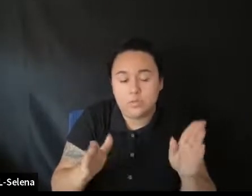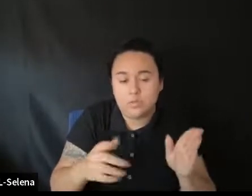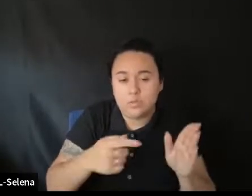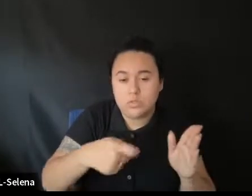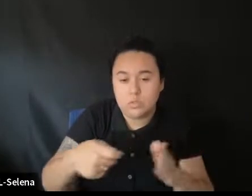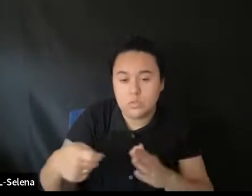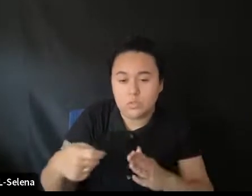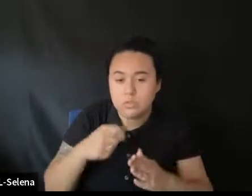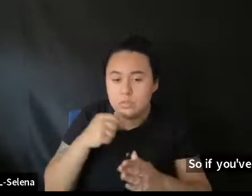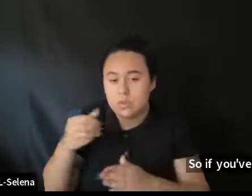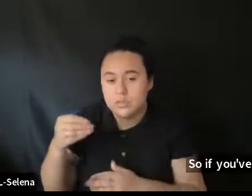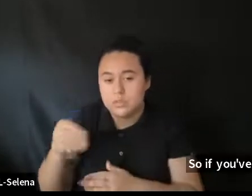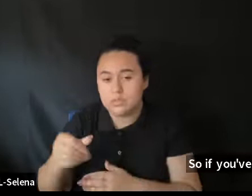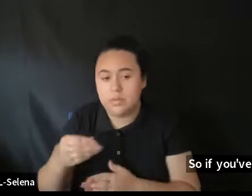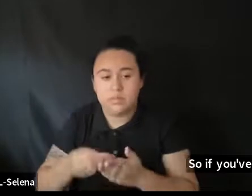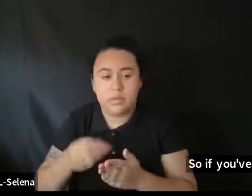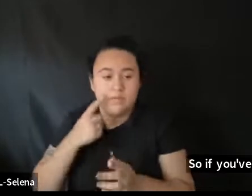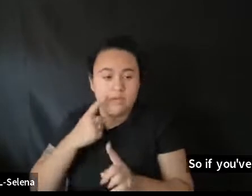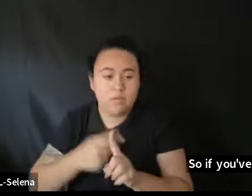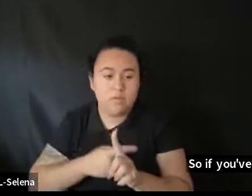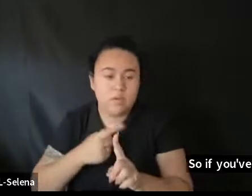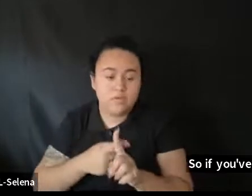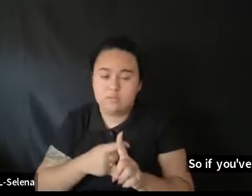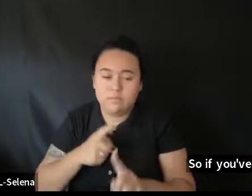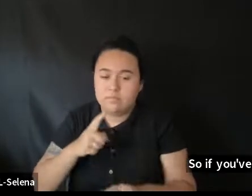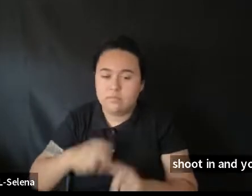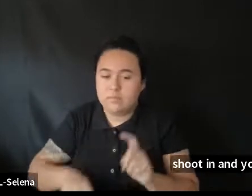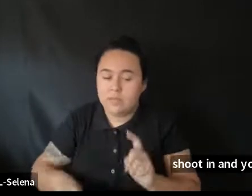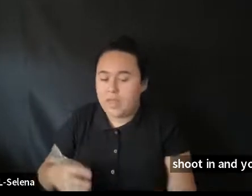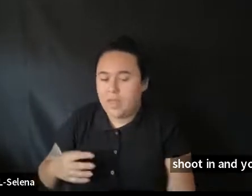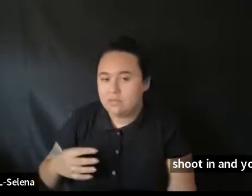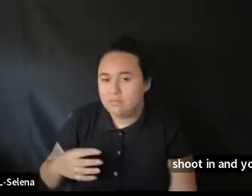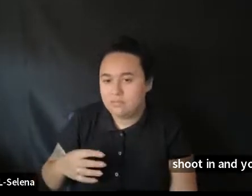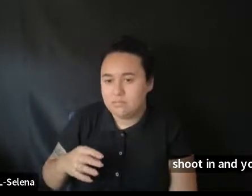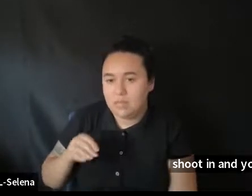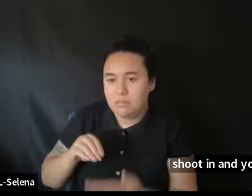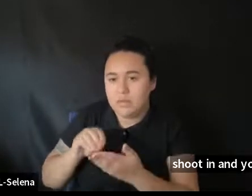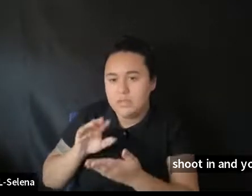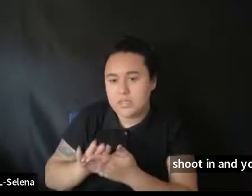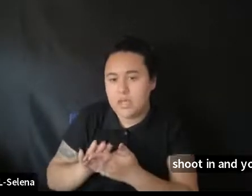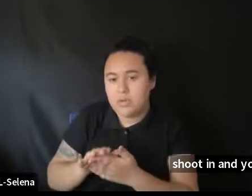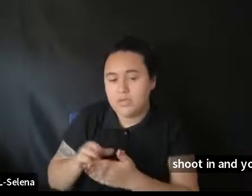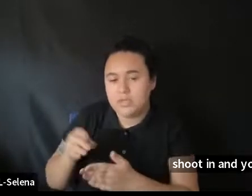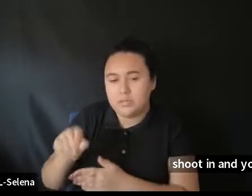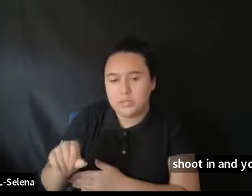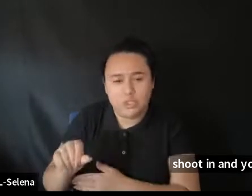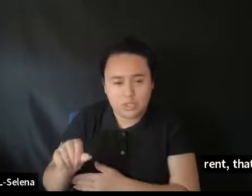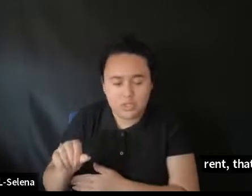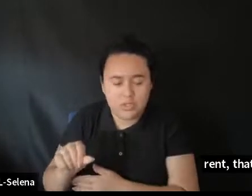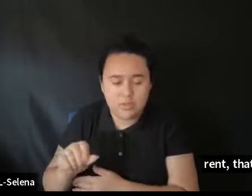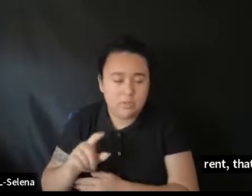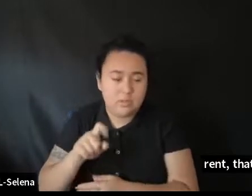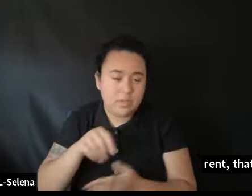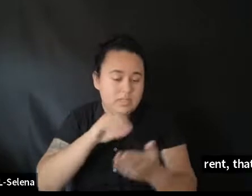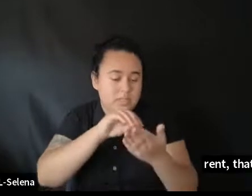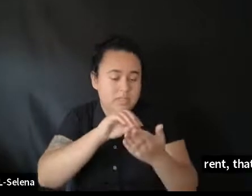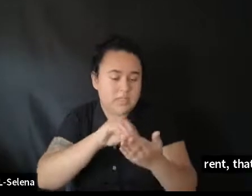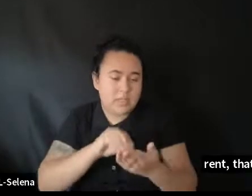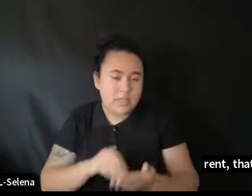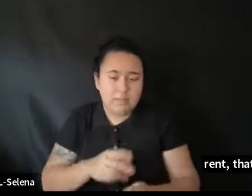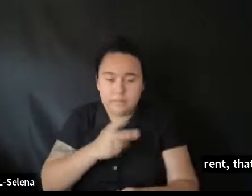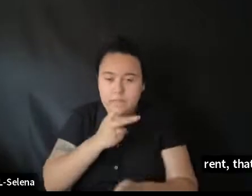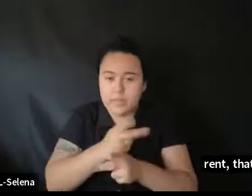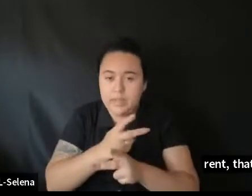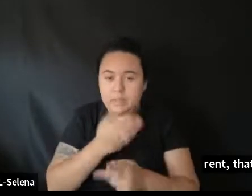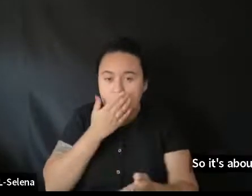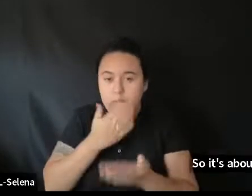don't actually spend money on rent, that's an ineligible expenditure. So it's about keeping good paperwork. As you're going through